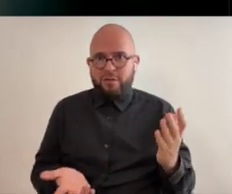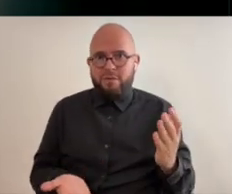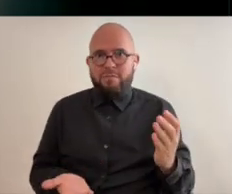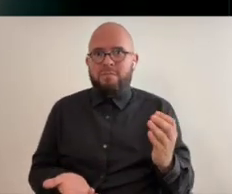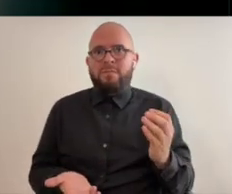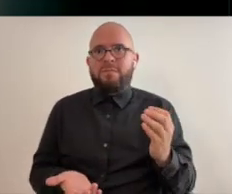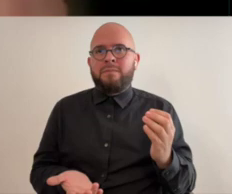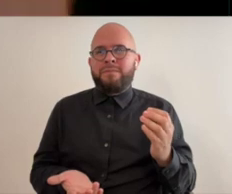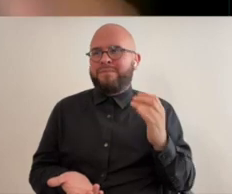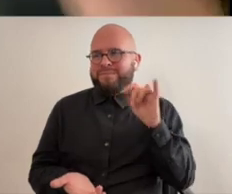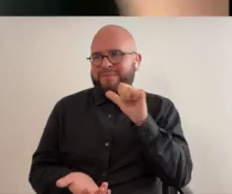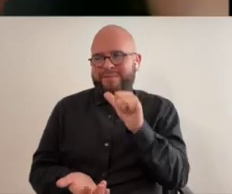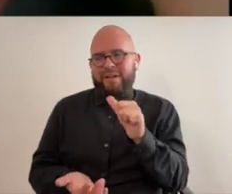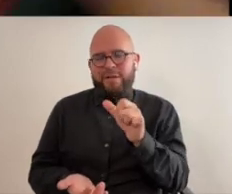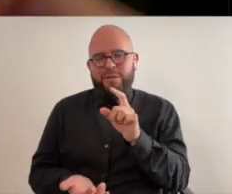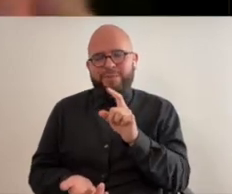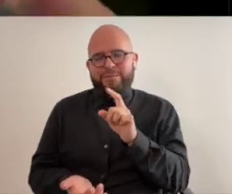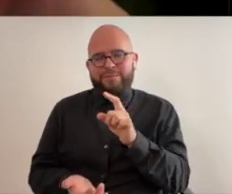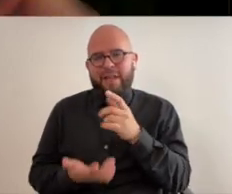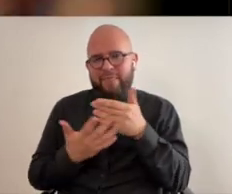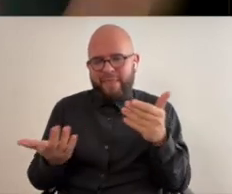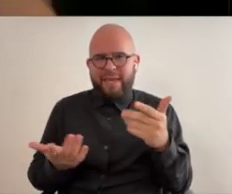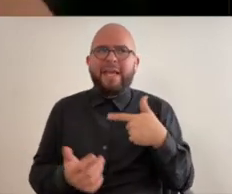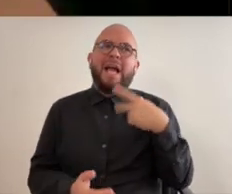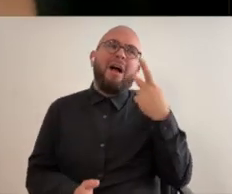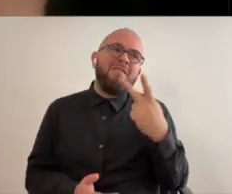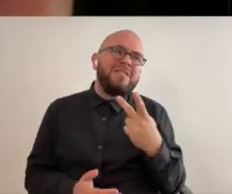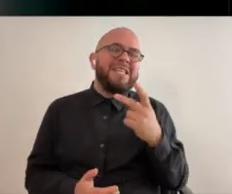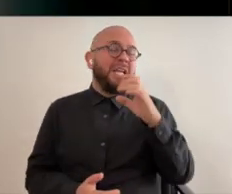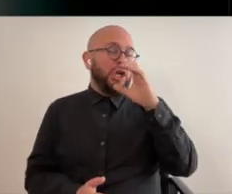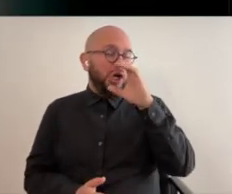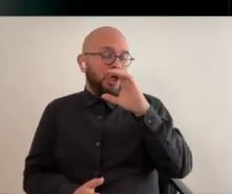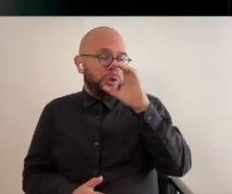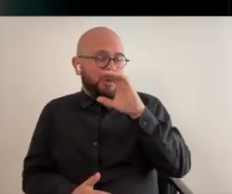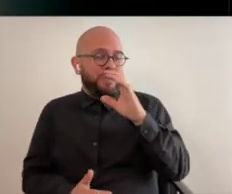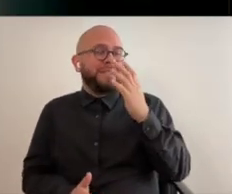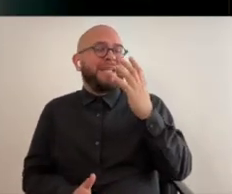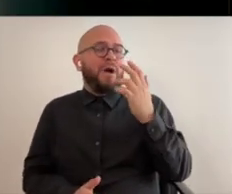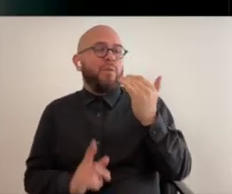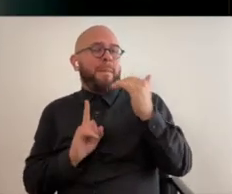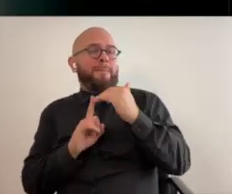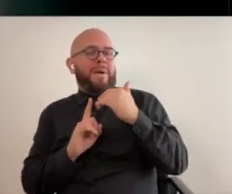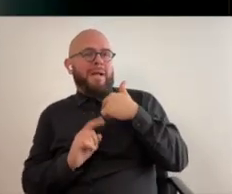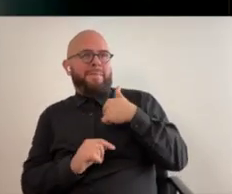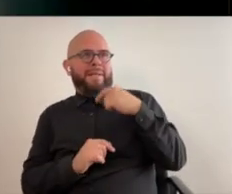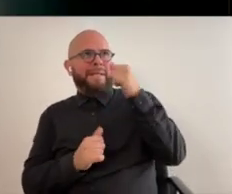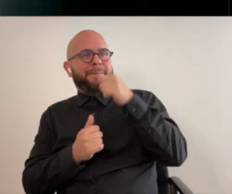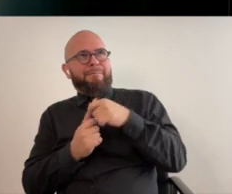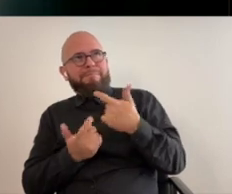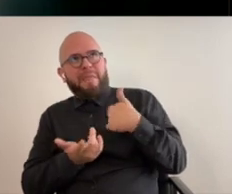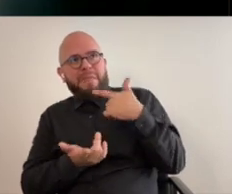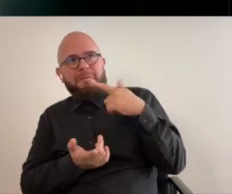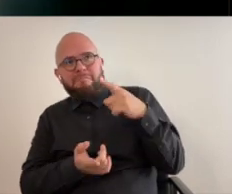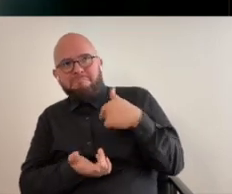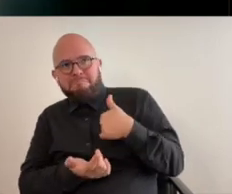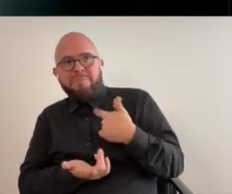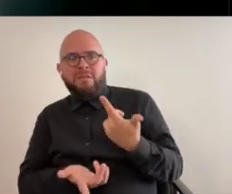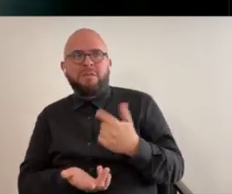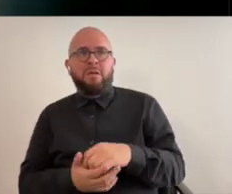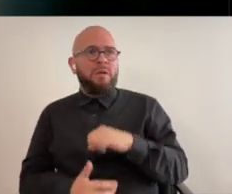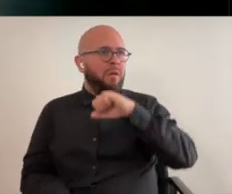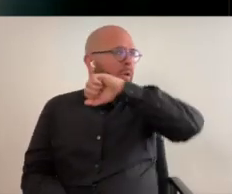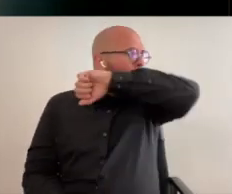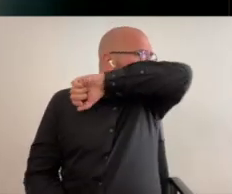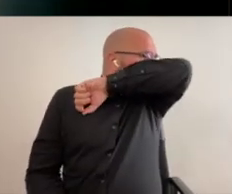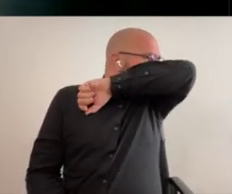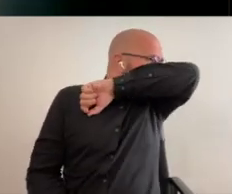like me on television that's that's not a thing i've seen animated characters that remind myself of me but